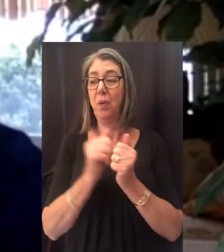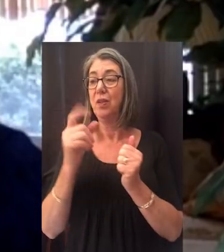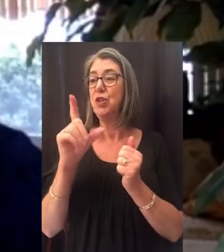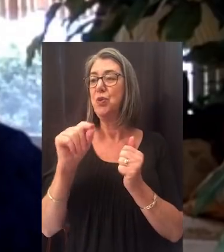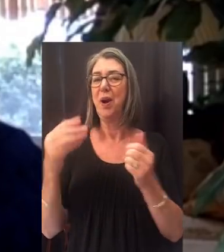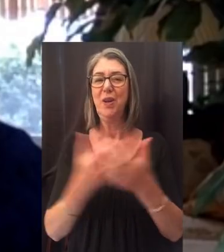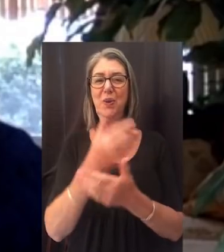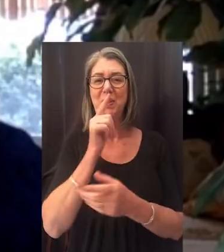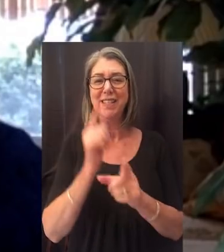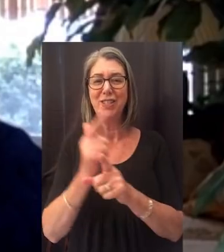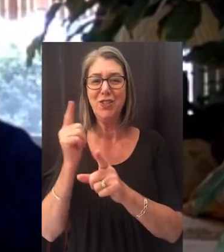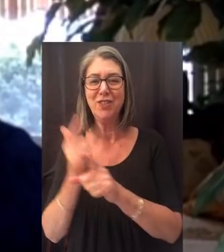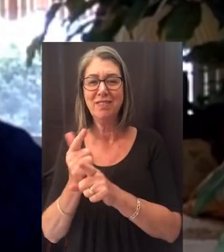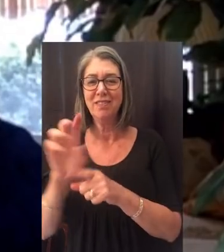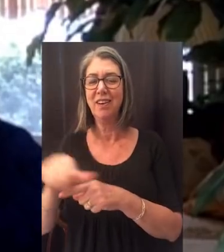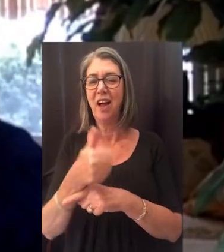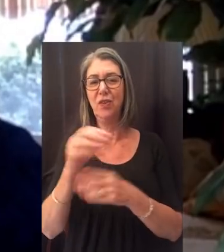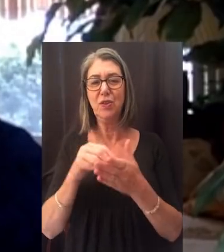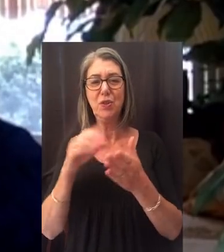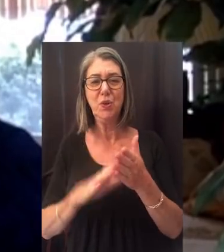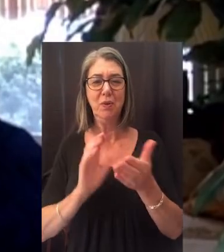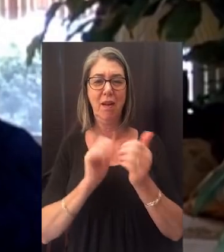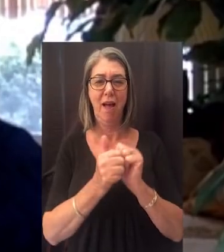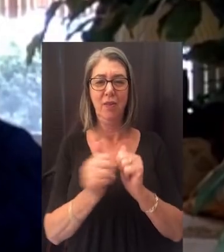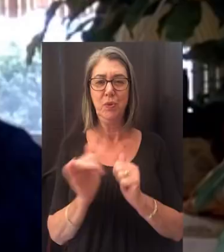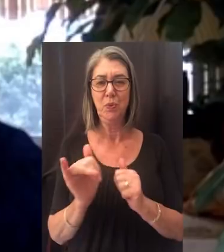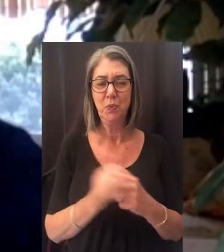sisters and other fellow student-athletes.